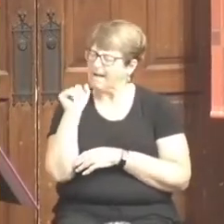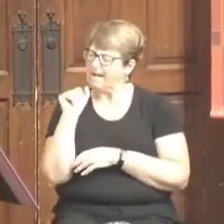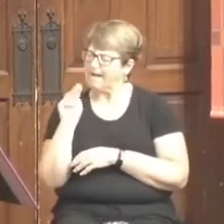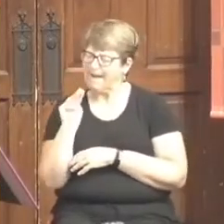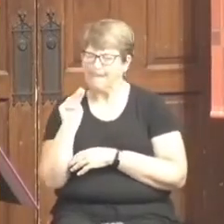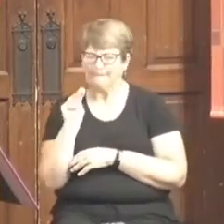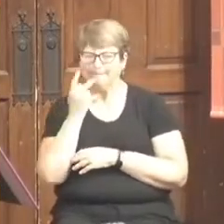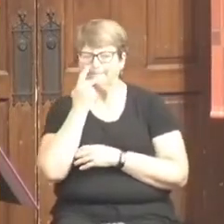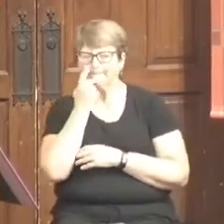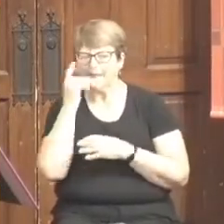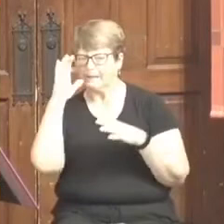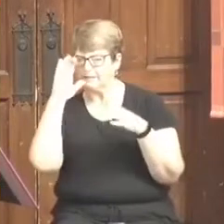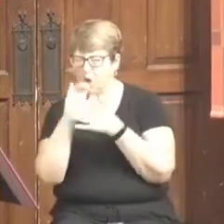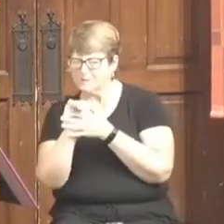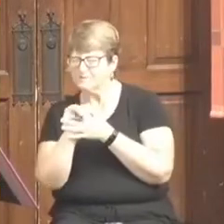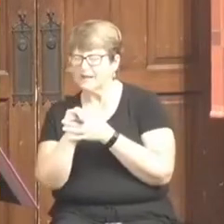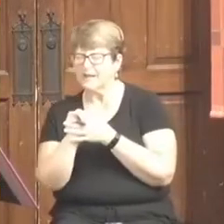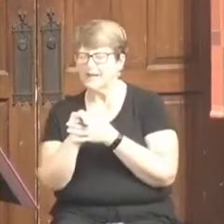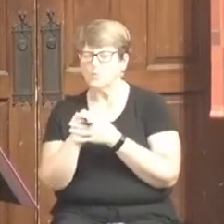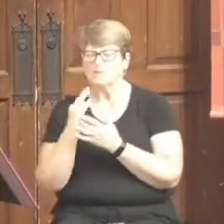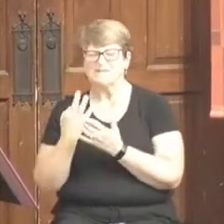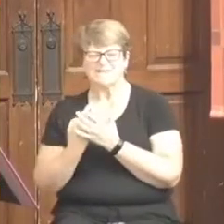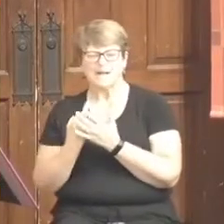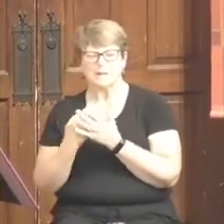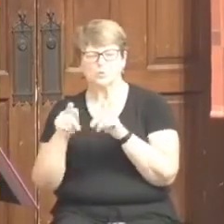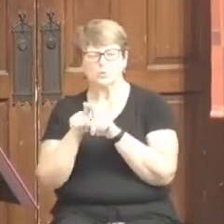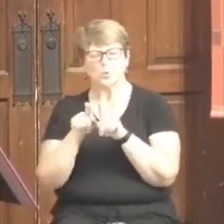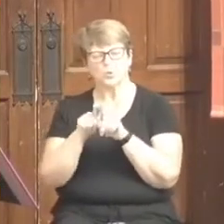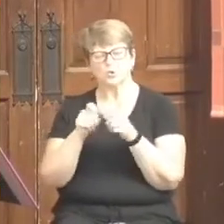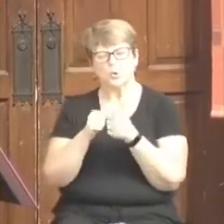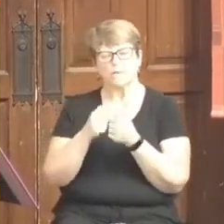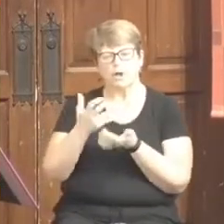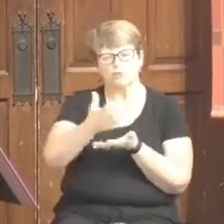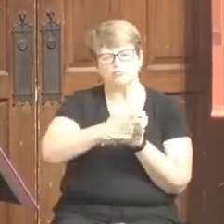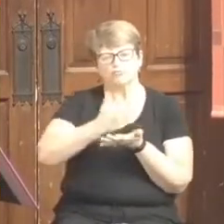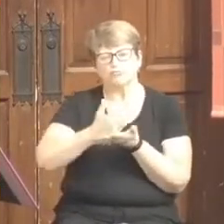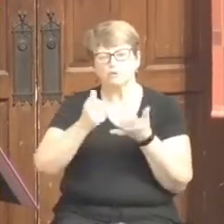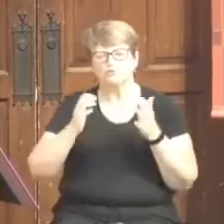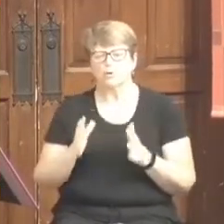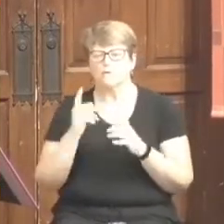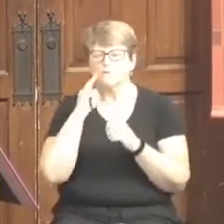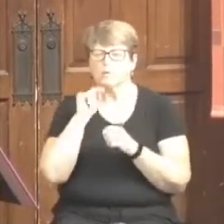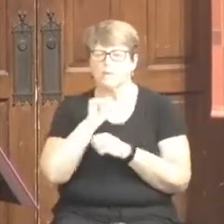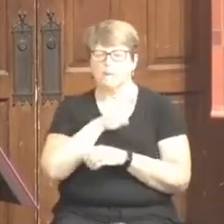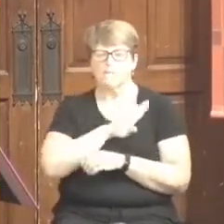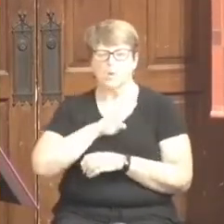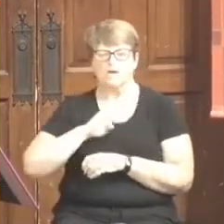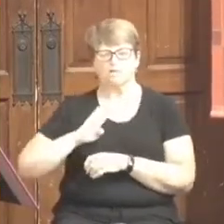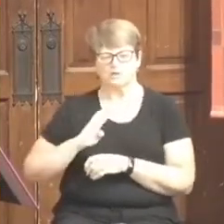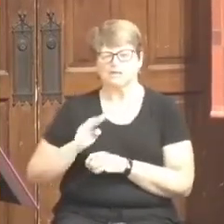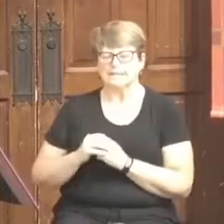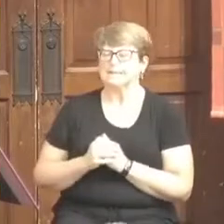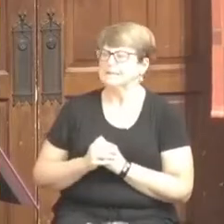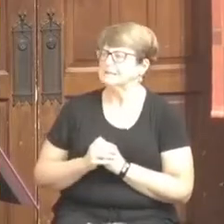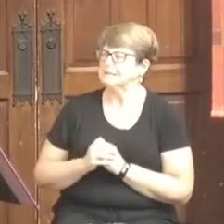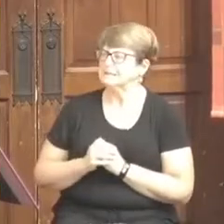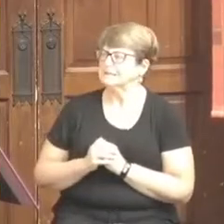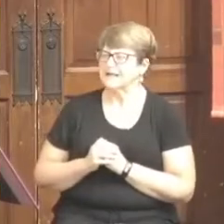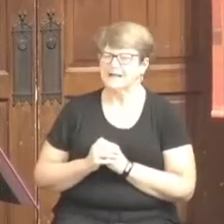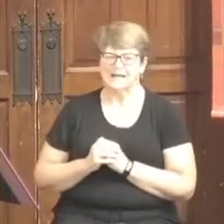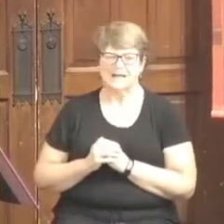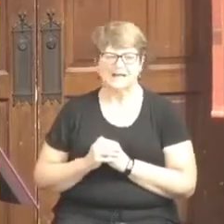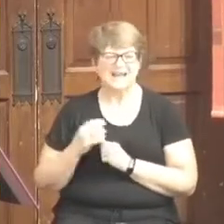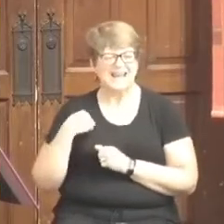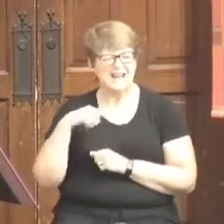finance, was also the treasurer for the Board of Trustees. And he was an